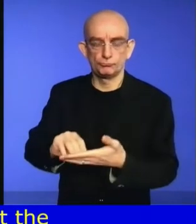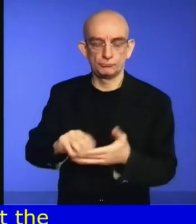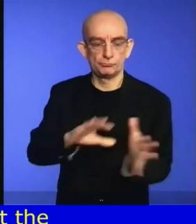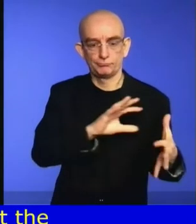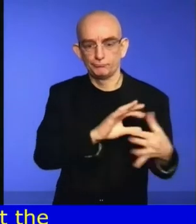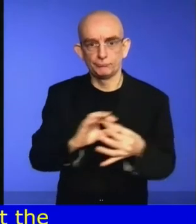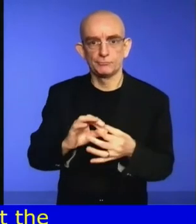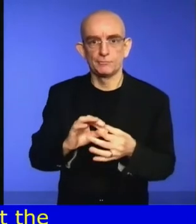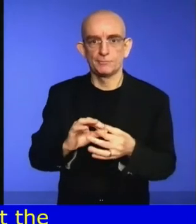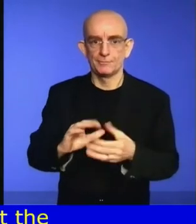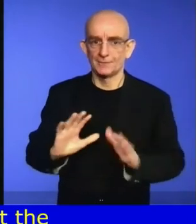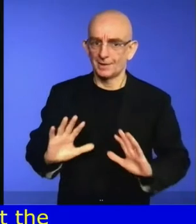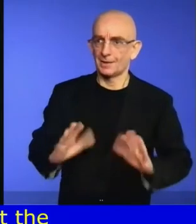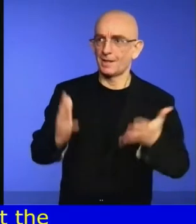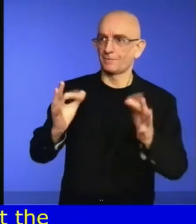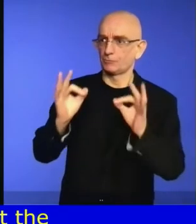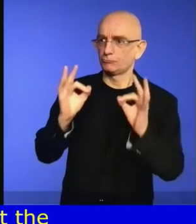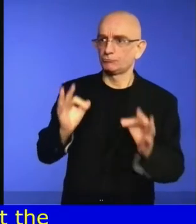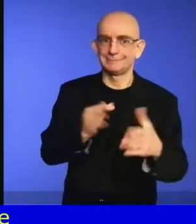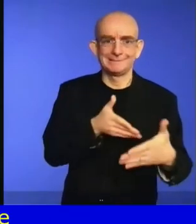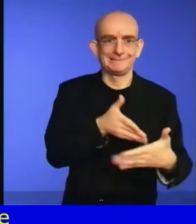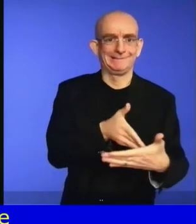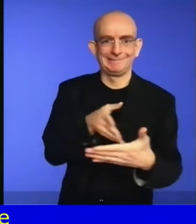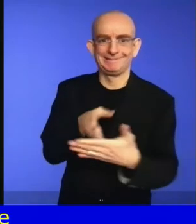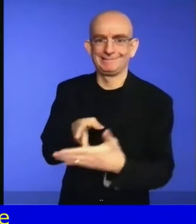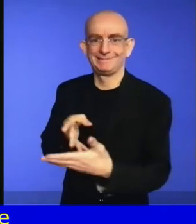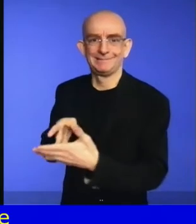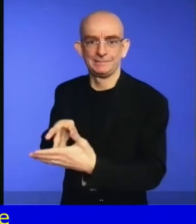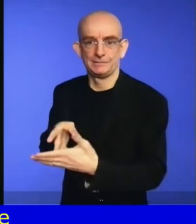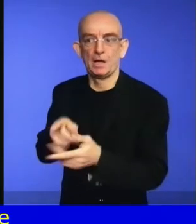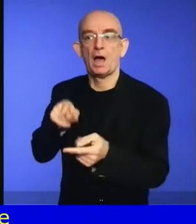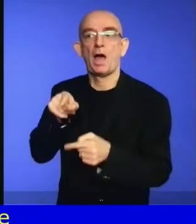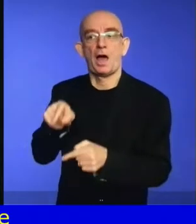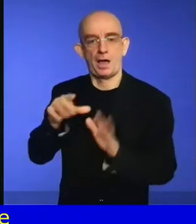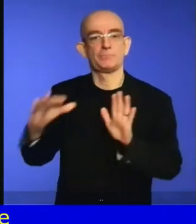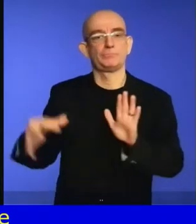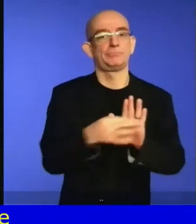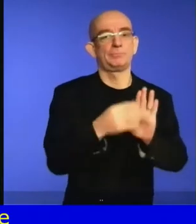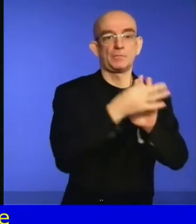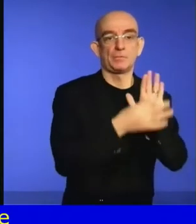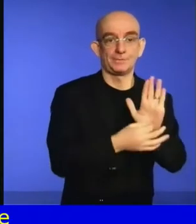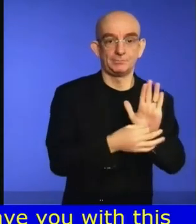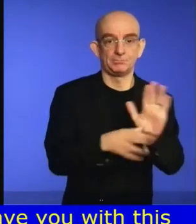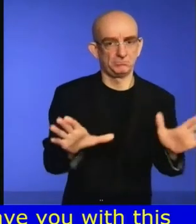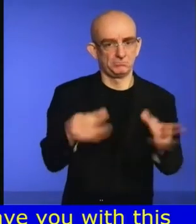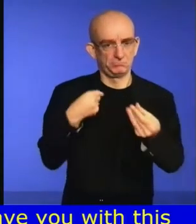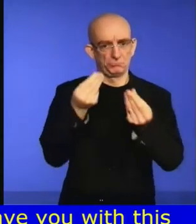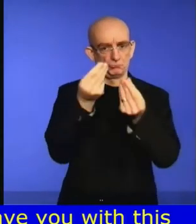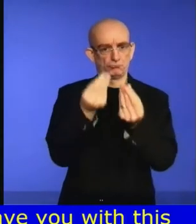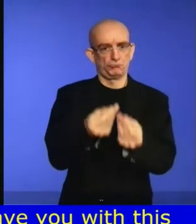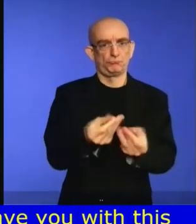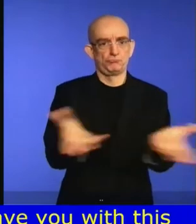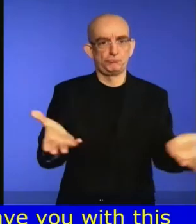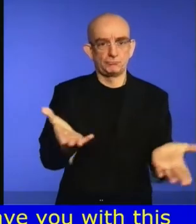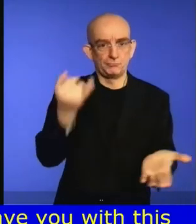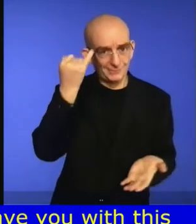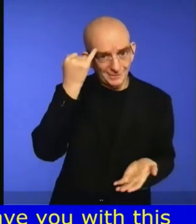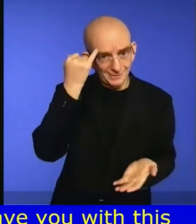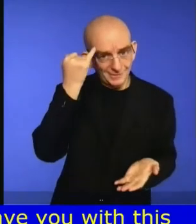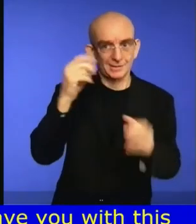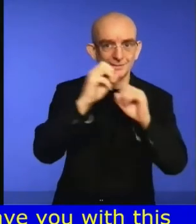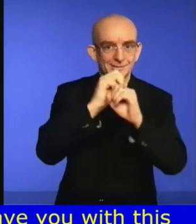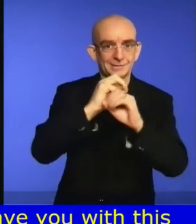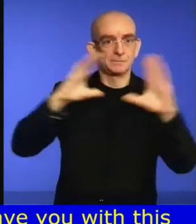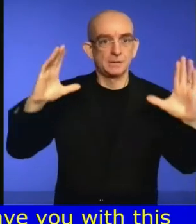This is no longer a public health crisis. This is a crisis of what we stand for, including persons